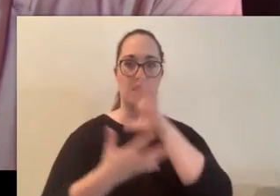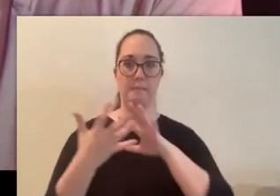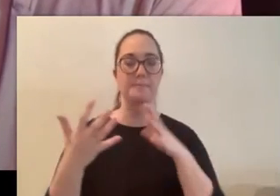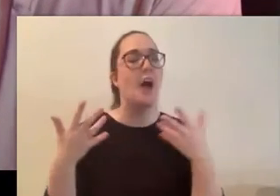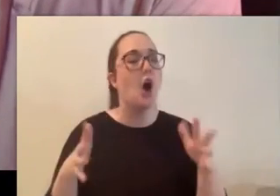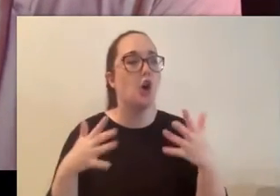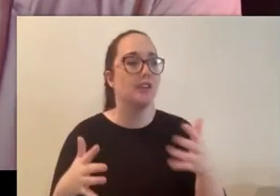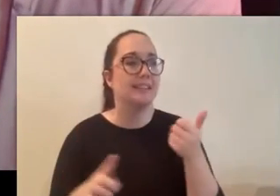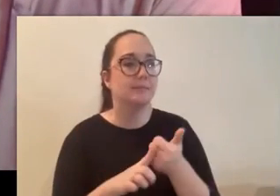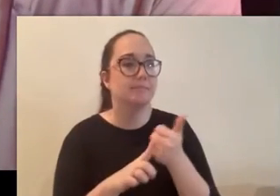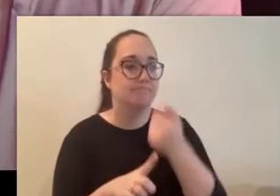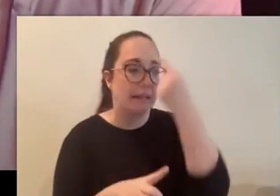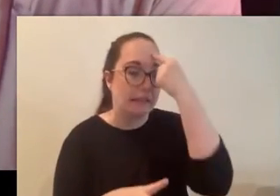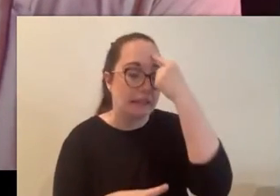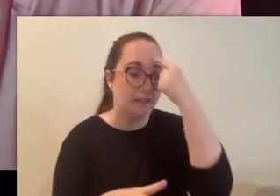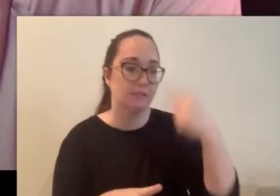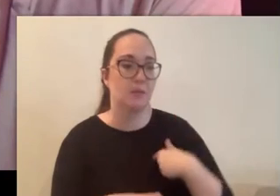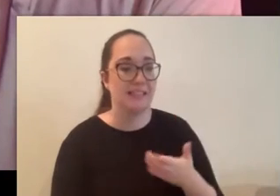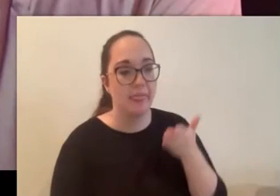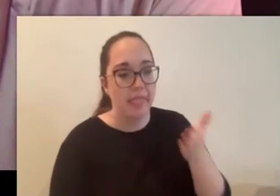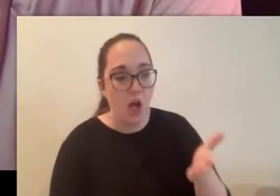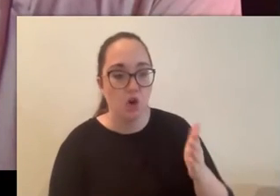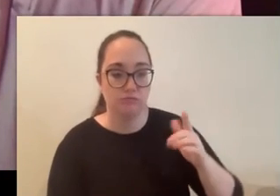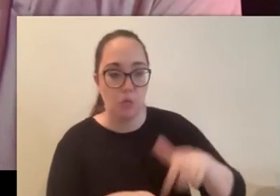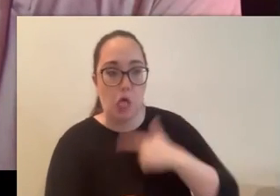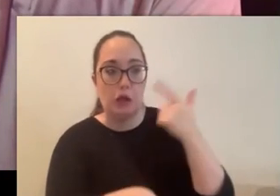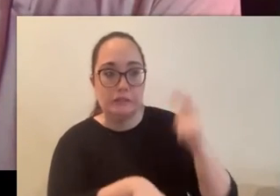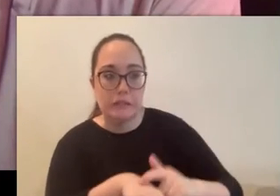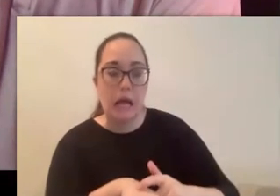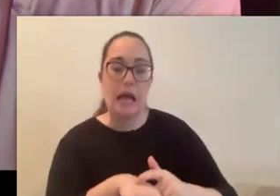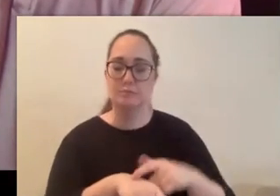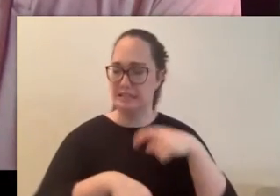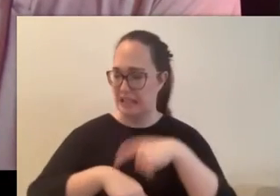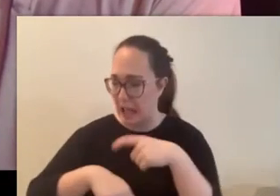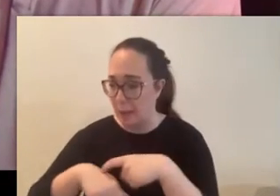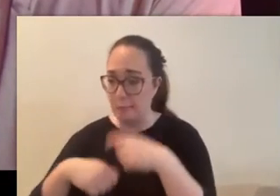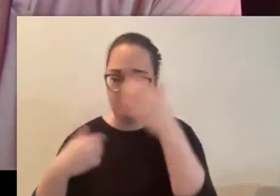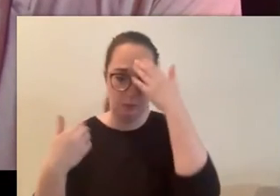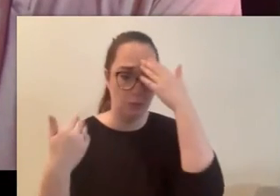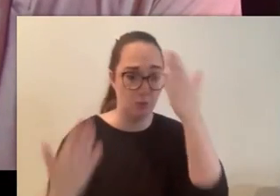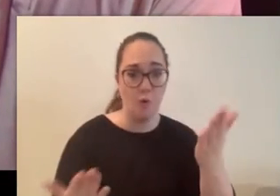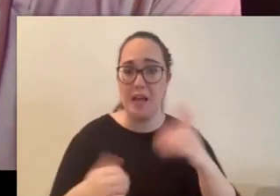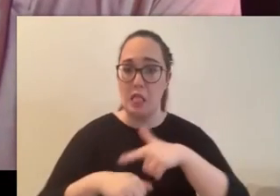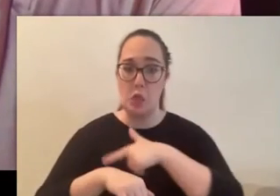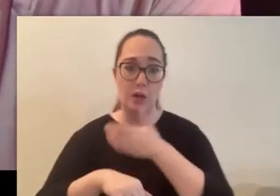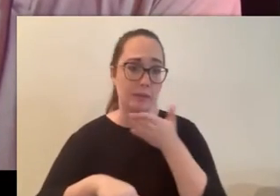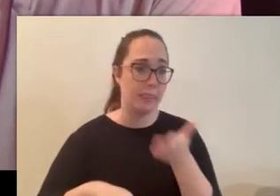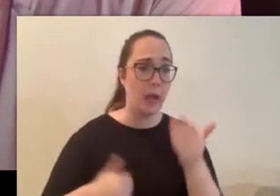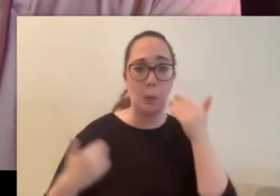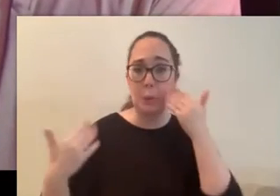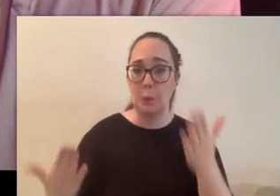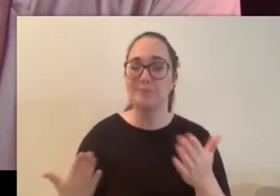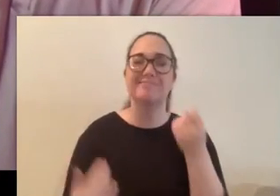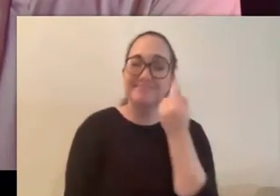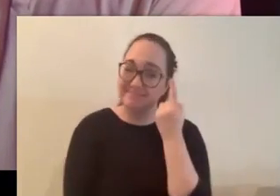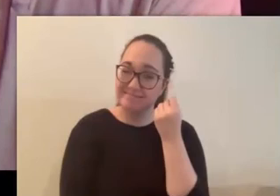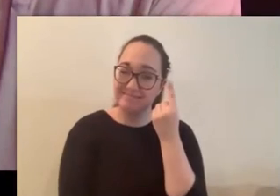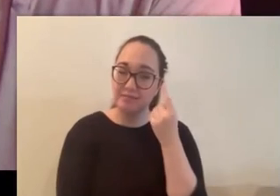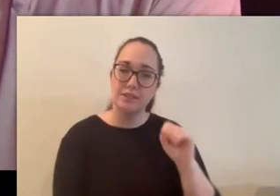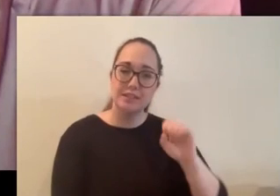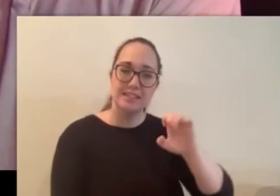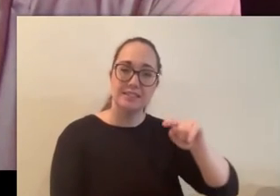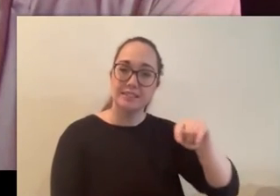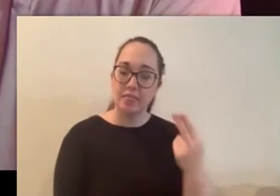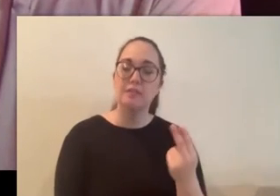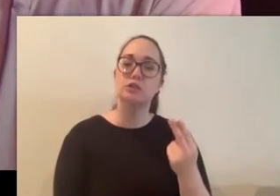a really long time he can't figure out like what time it is and how long he's been there and he's like not he's he's making sound